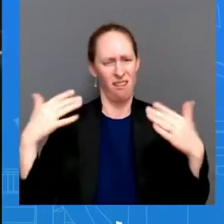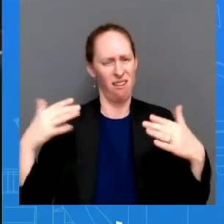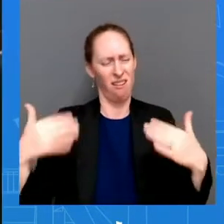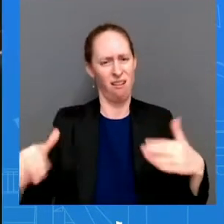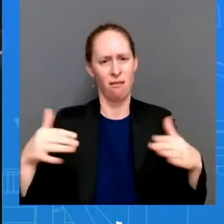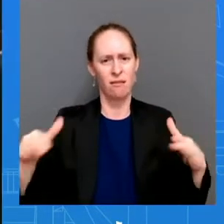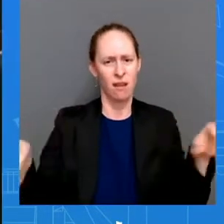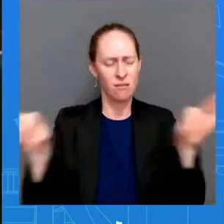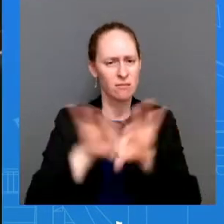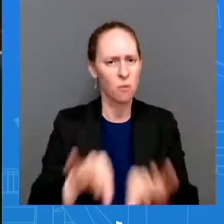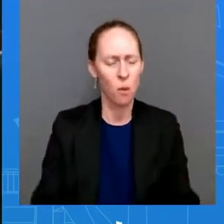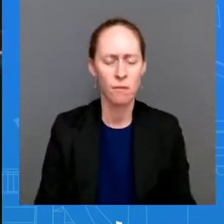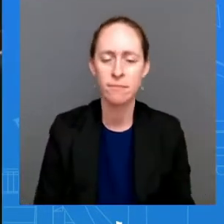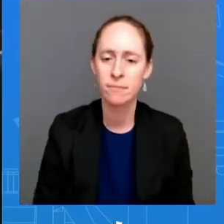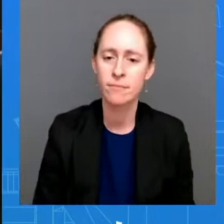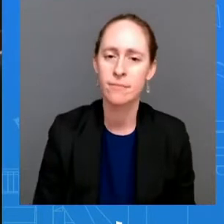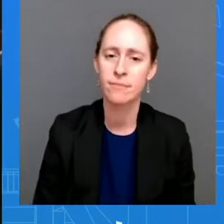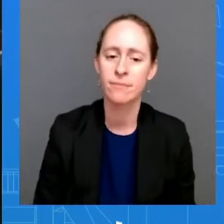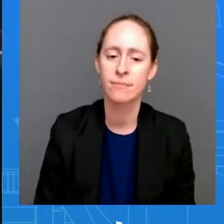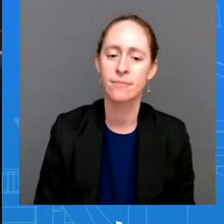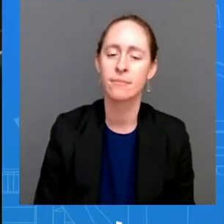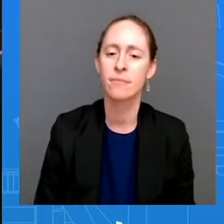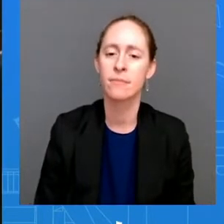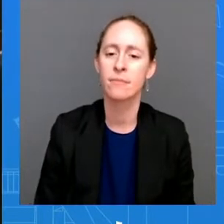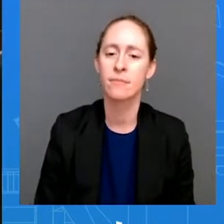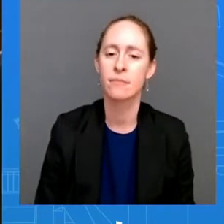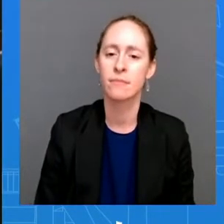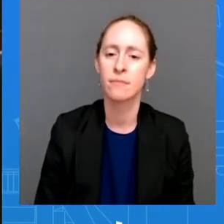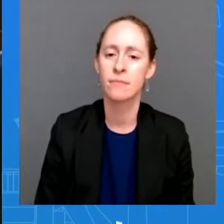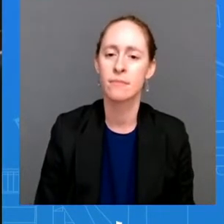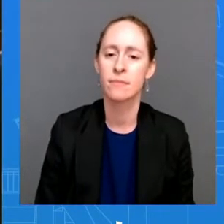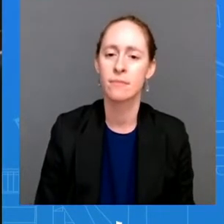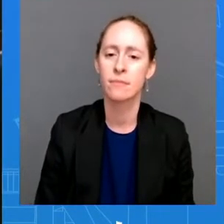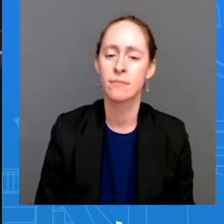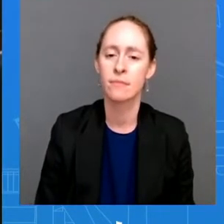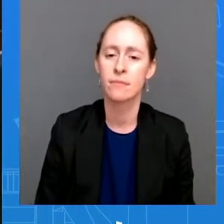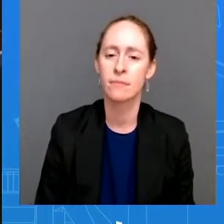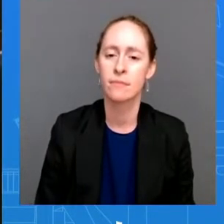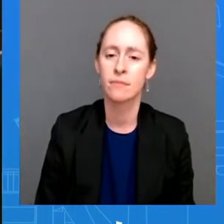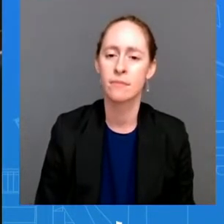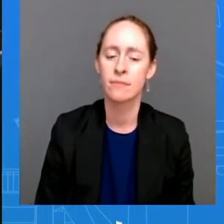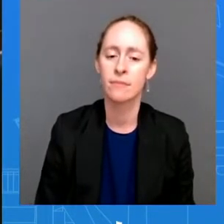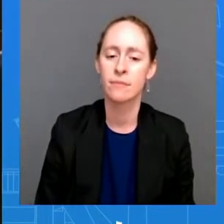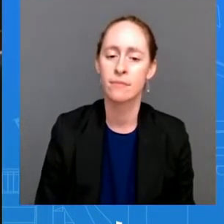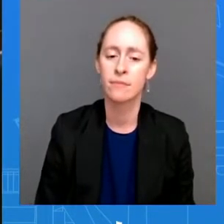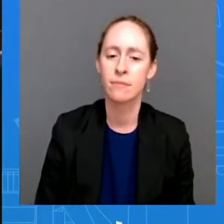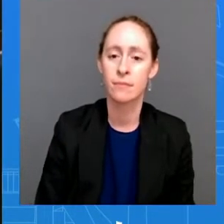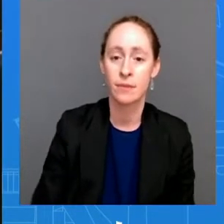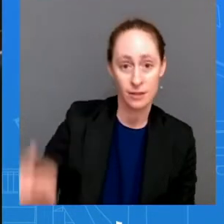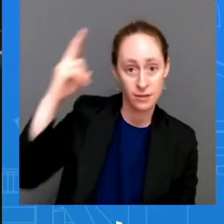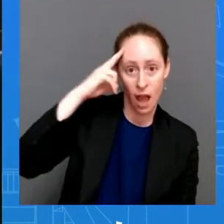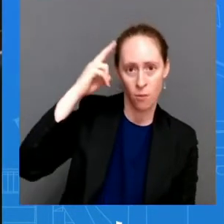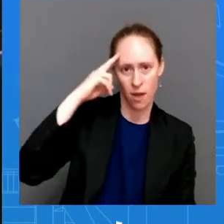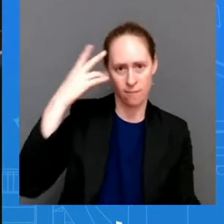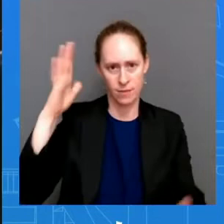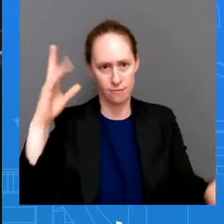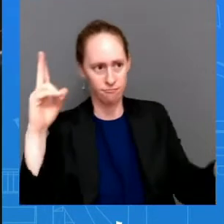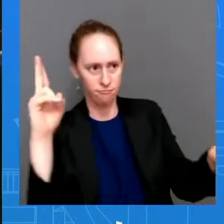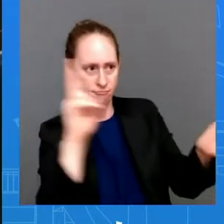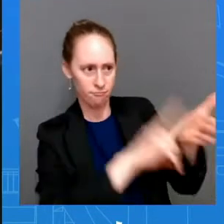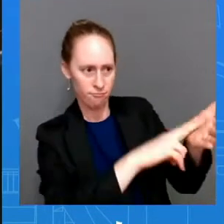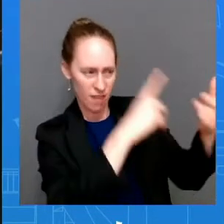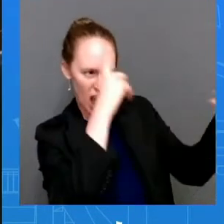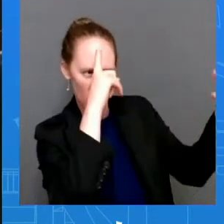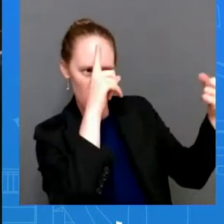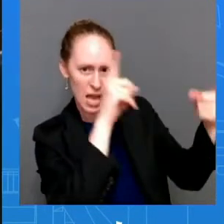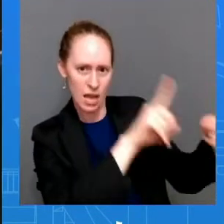signed MOUs today with China Petroleum Chemical Corporation to collaborate more and with Sinepec to create a new manufacturing